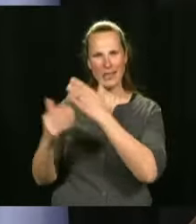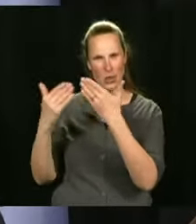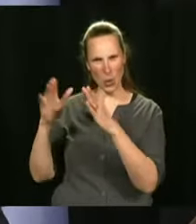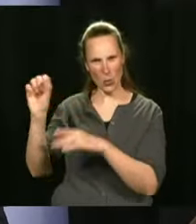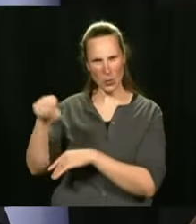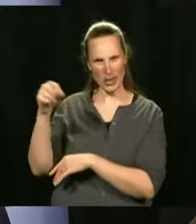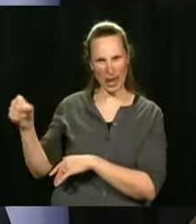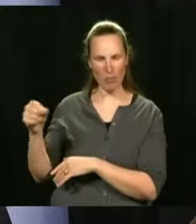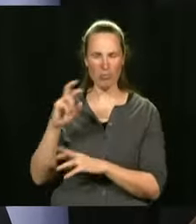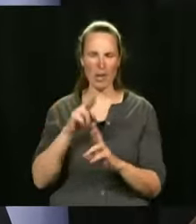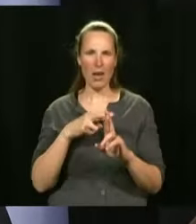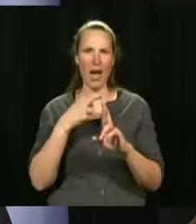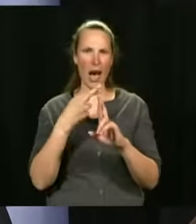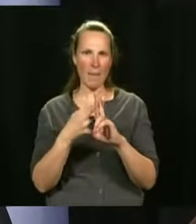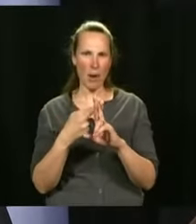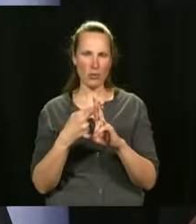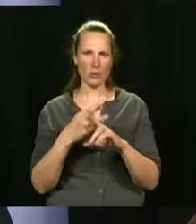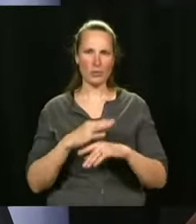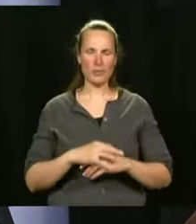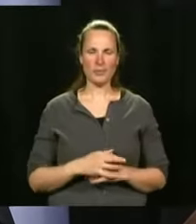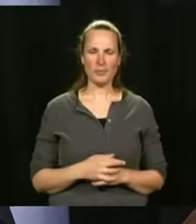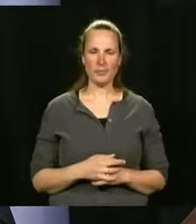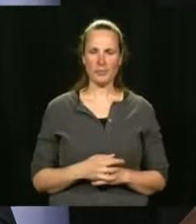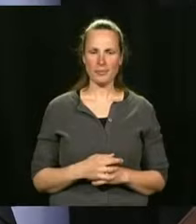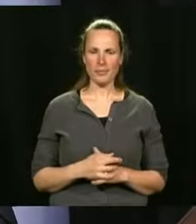Well, what I understood, well, listen,